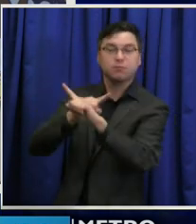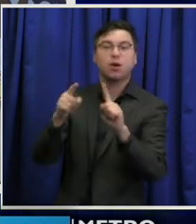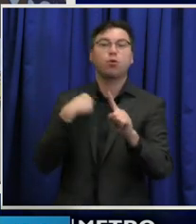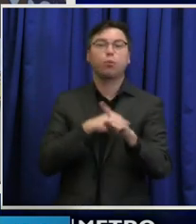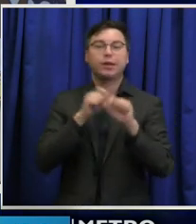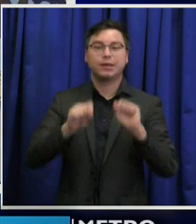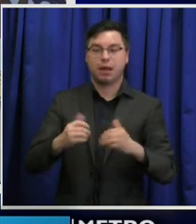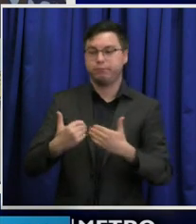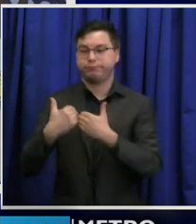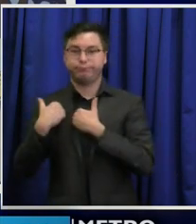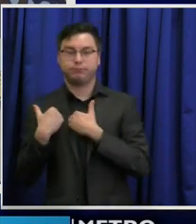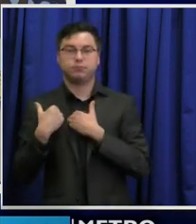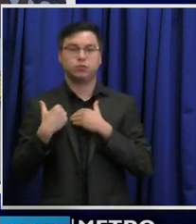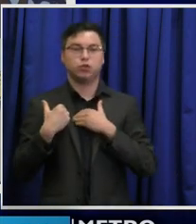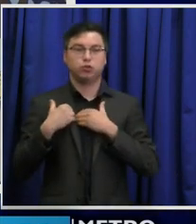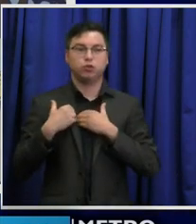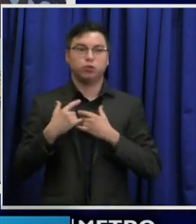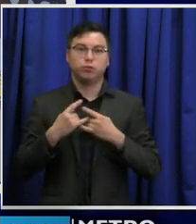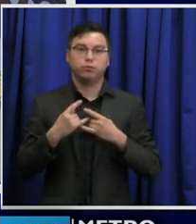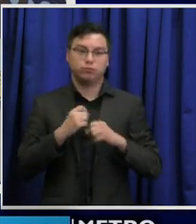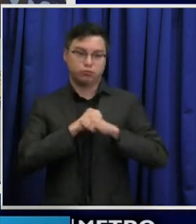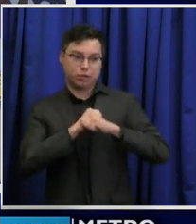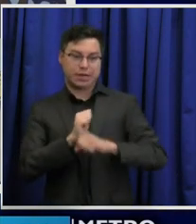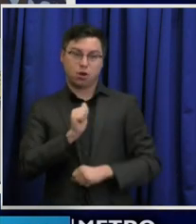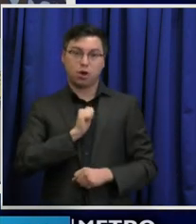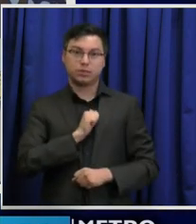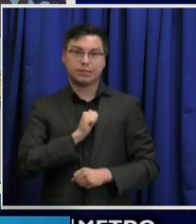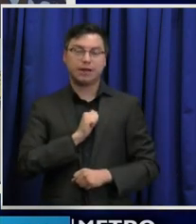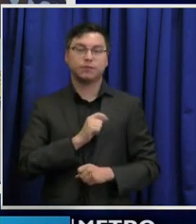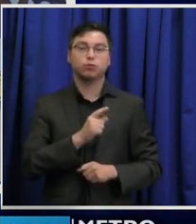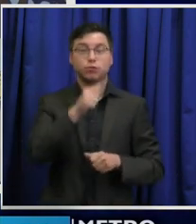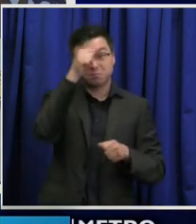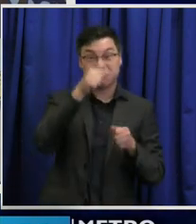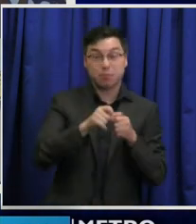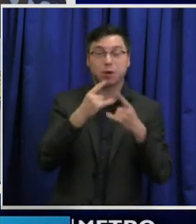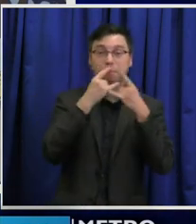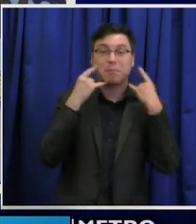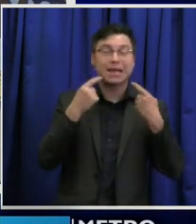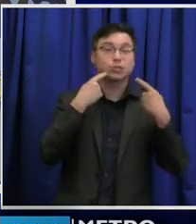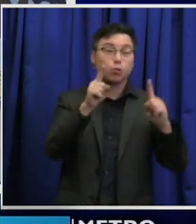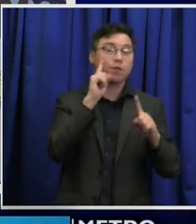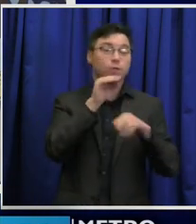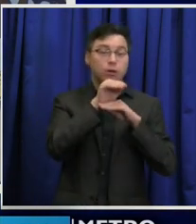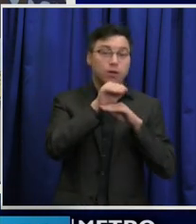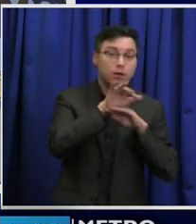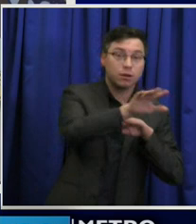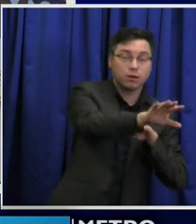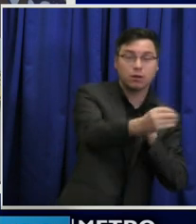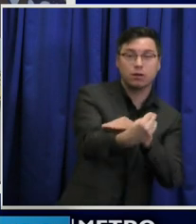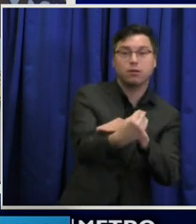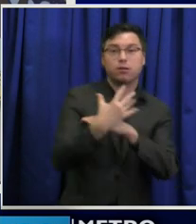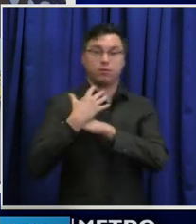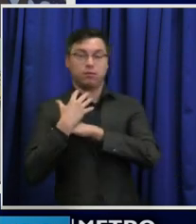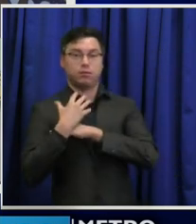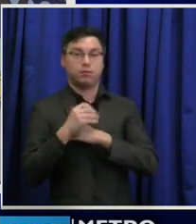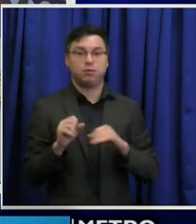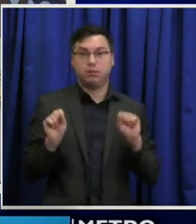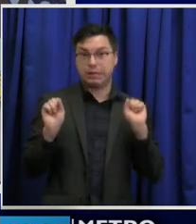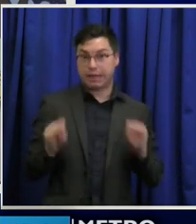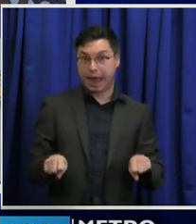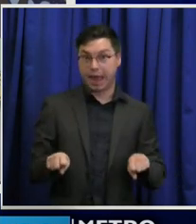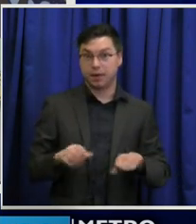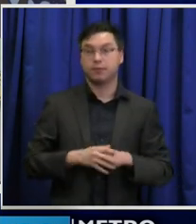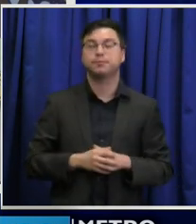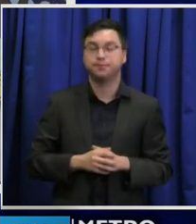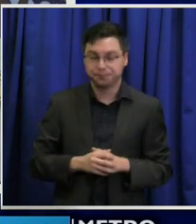ourselves. Please keep in mind that masks work in both directions. They prevent you from giving the virus to someone else, but they